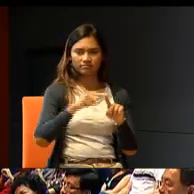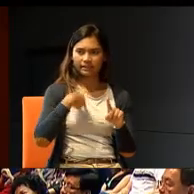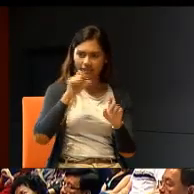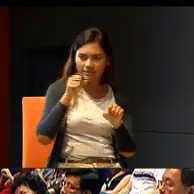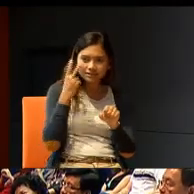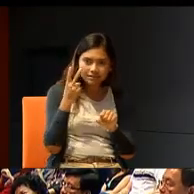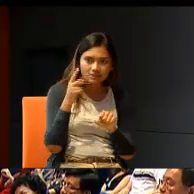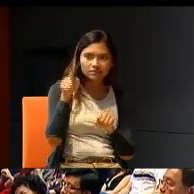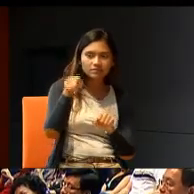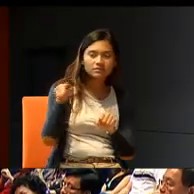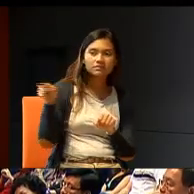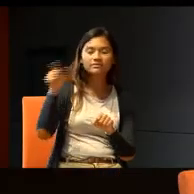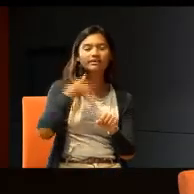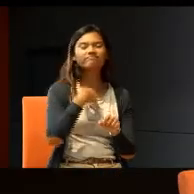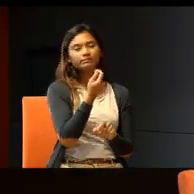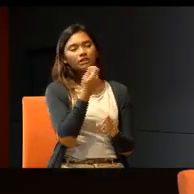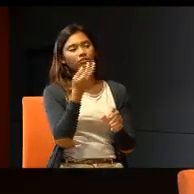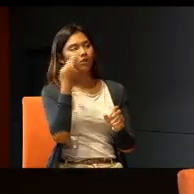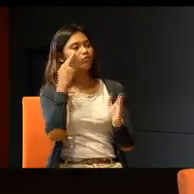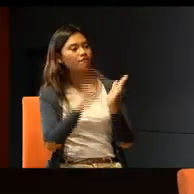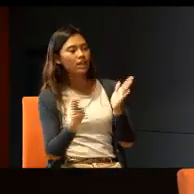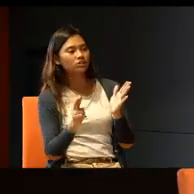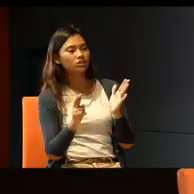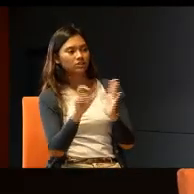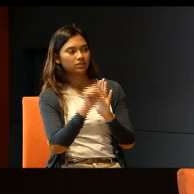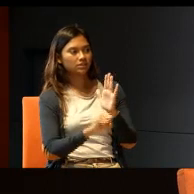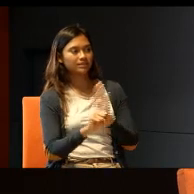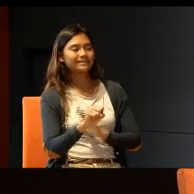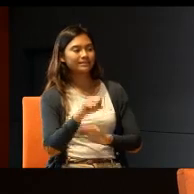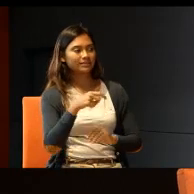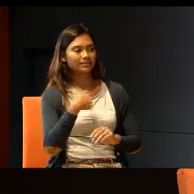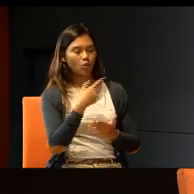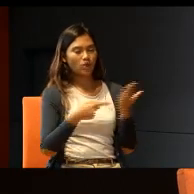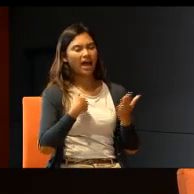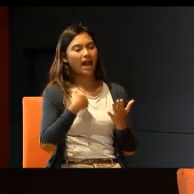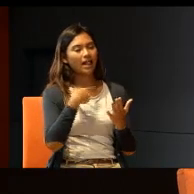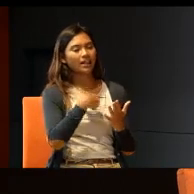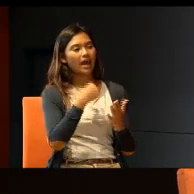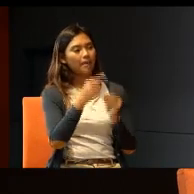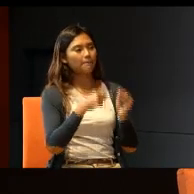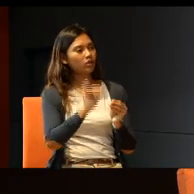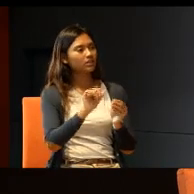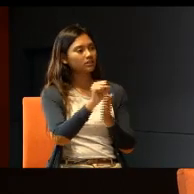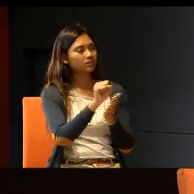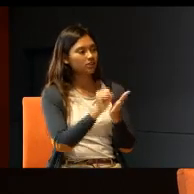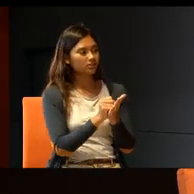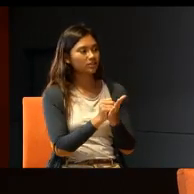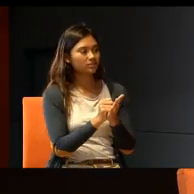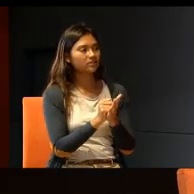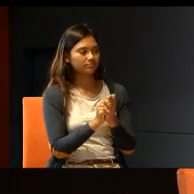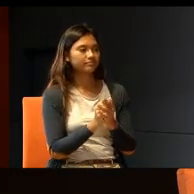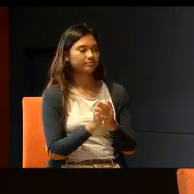tell that there's quite a bit of reflection. And that's what I like very much about this session, compared to many other sessions.